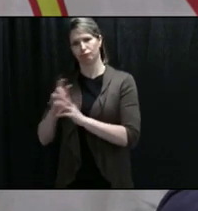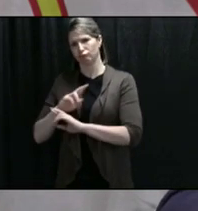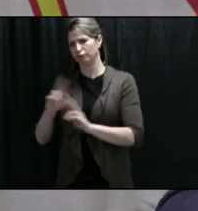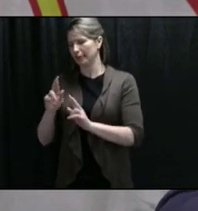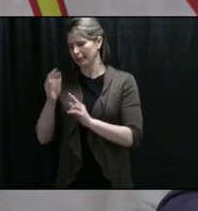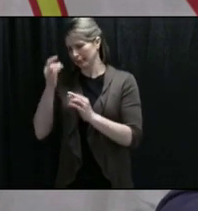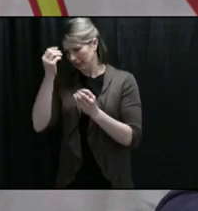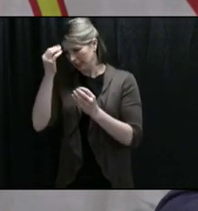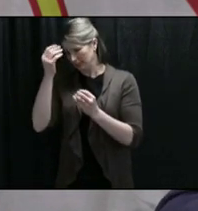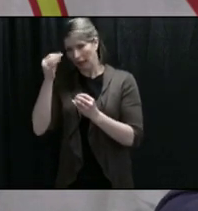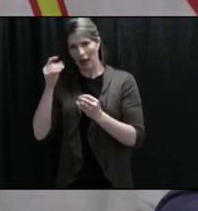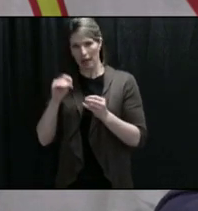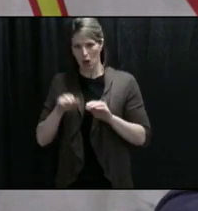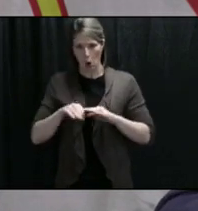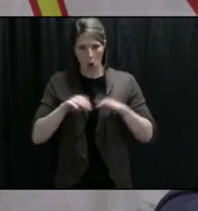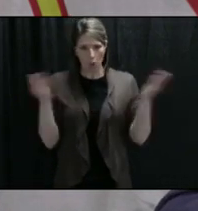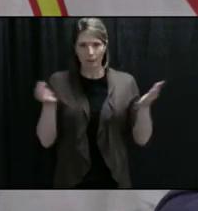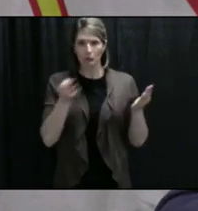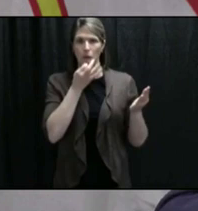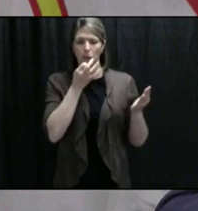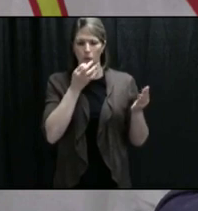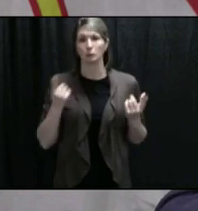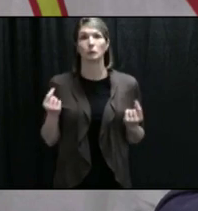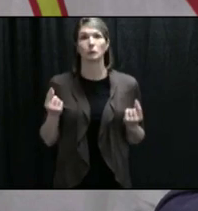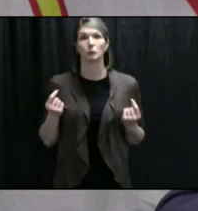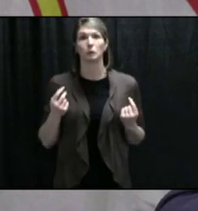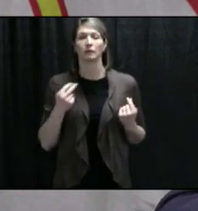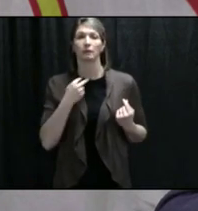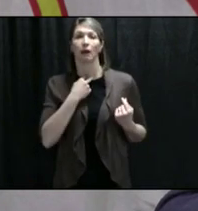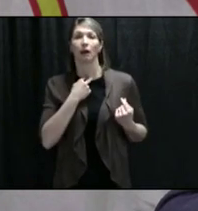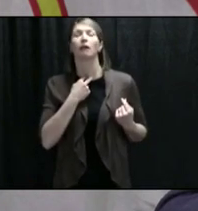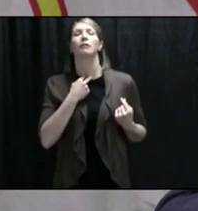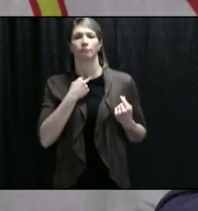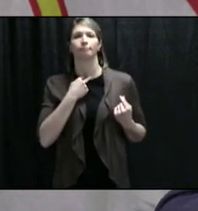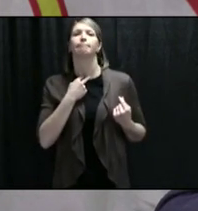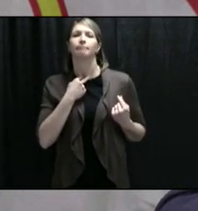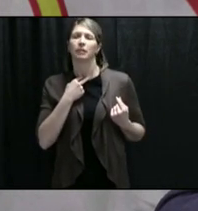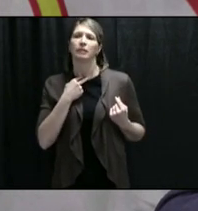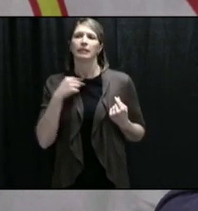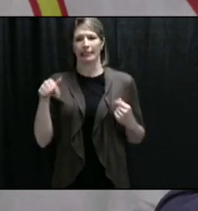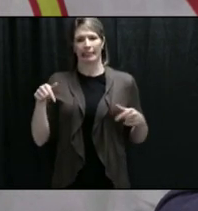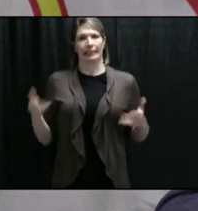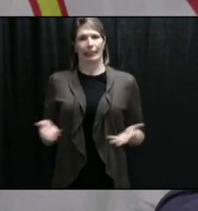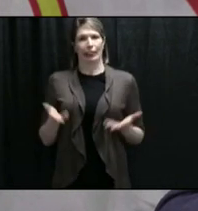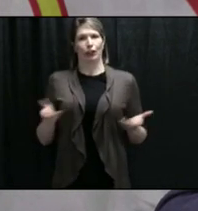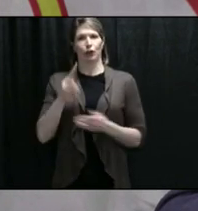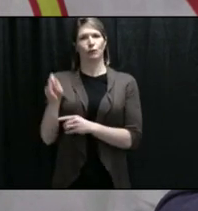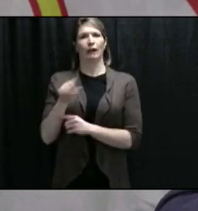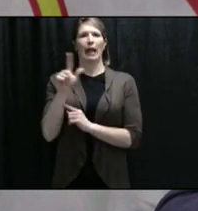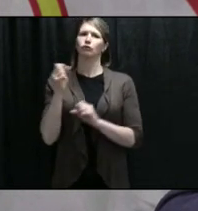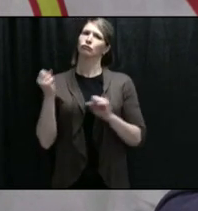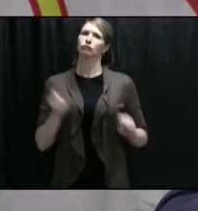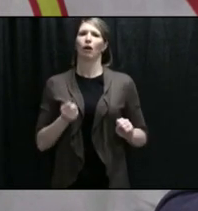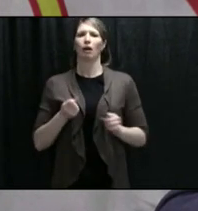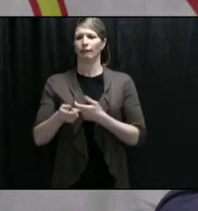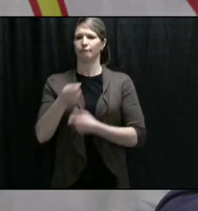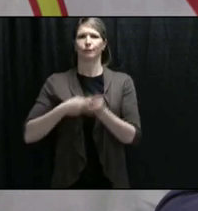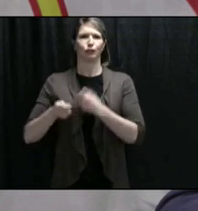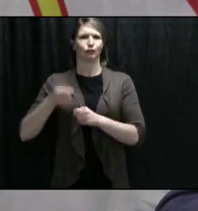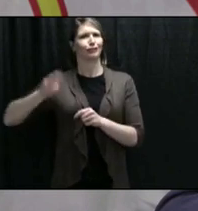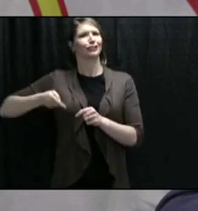unions and all those that have attached to the fishery. Significant industry in our province, as we know, and especially in rural areas,